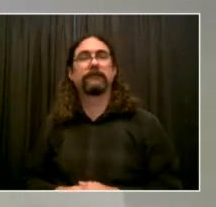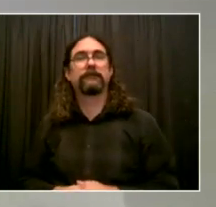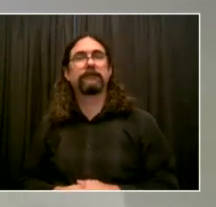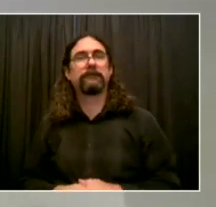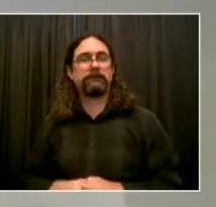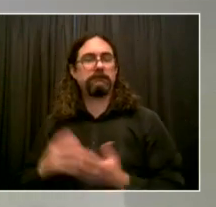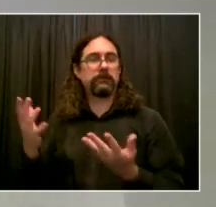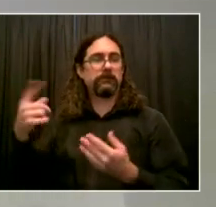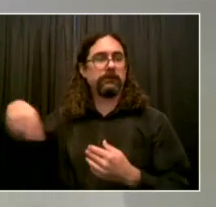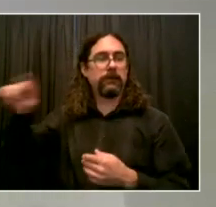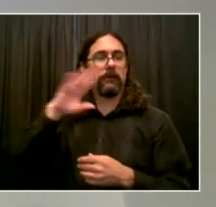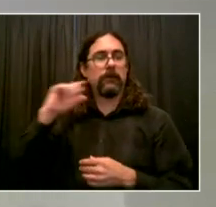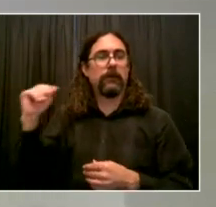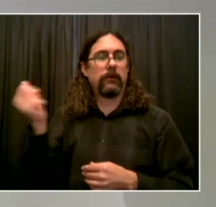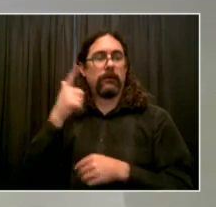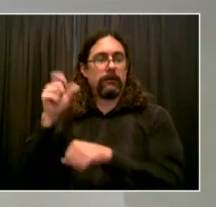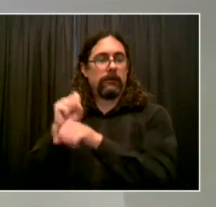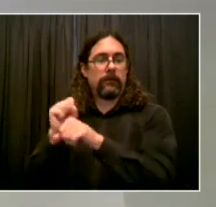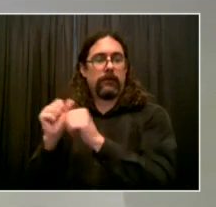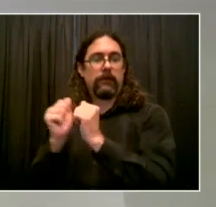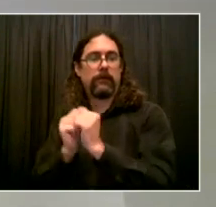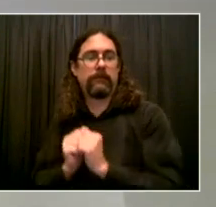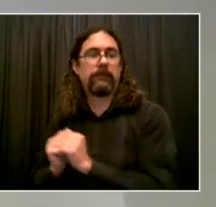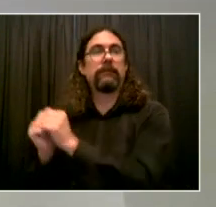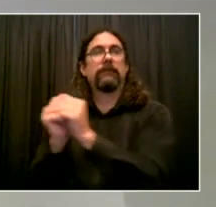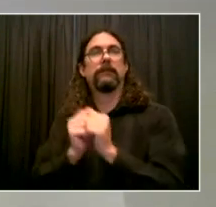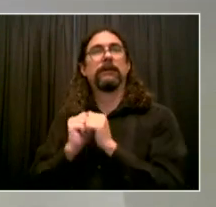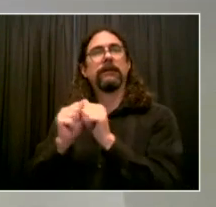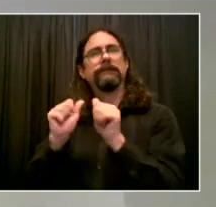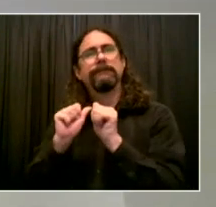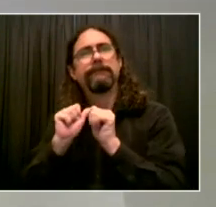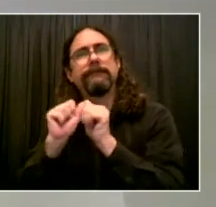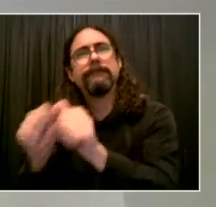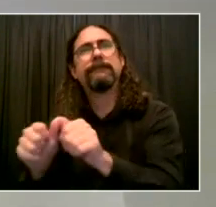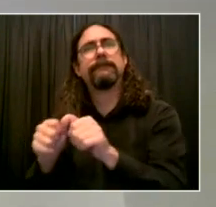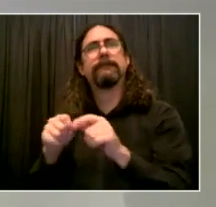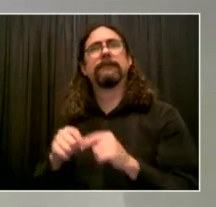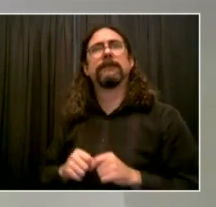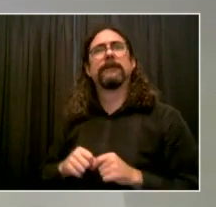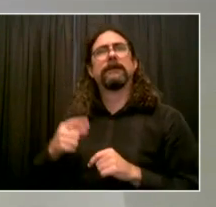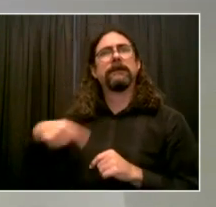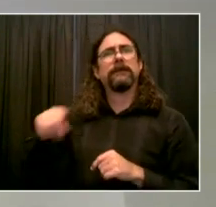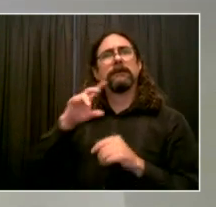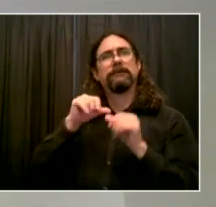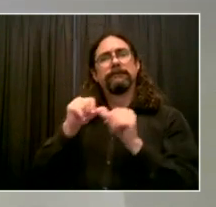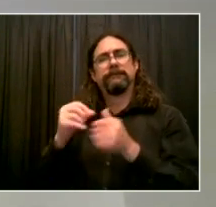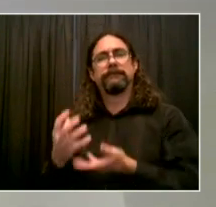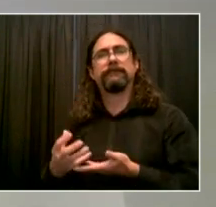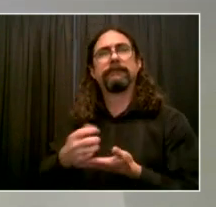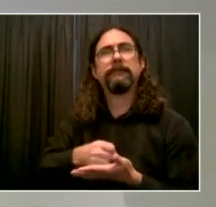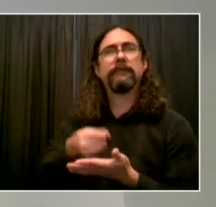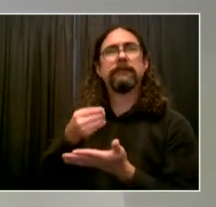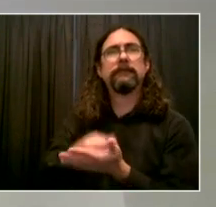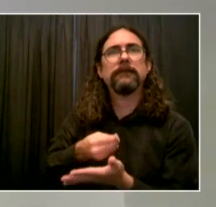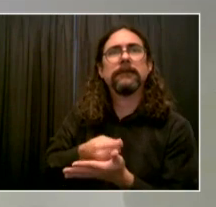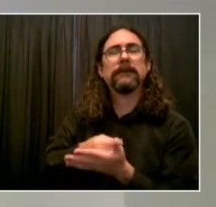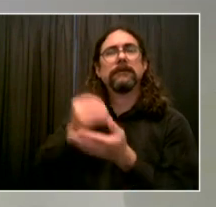city will be involved in the work to develop coordinated, culturally competent strategies to improve health.